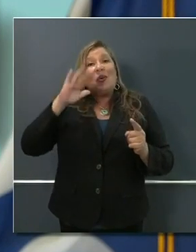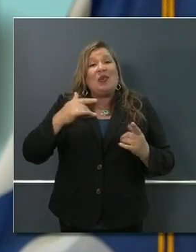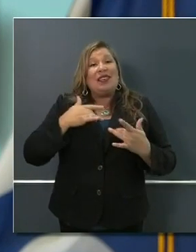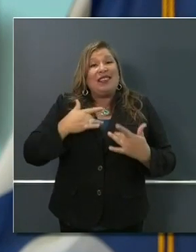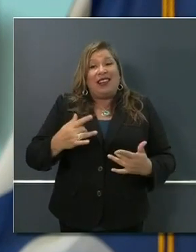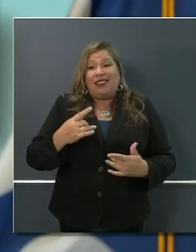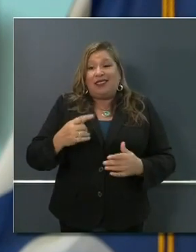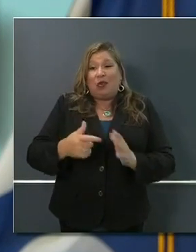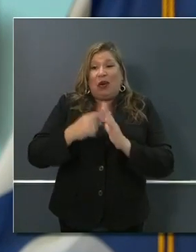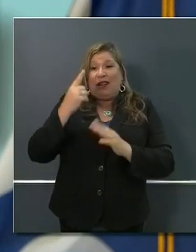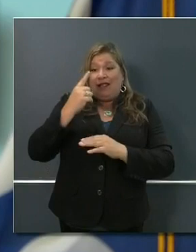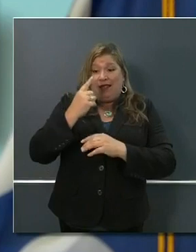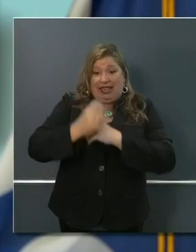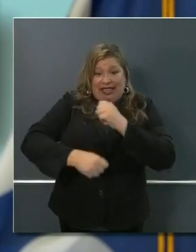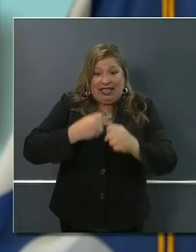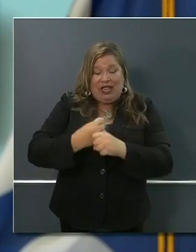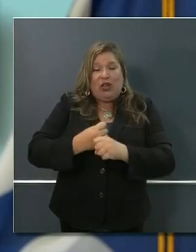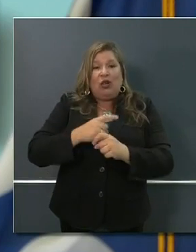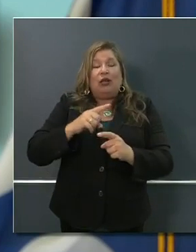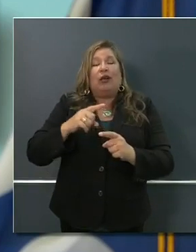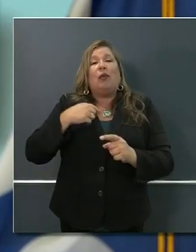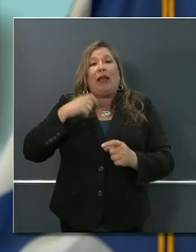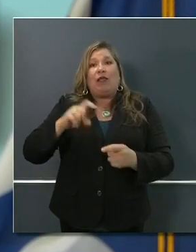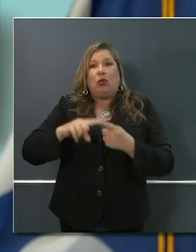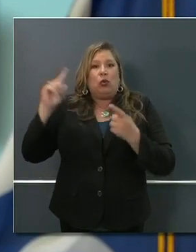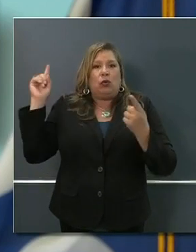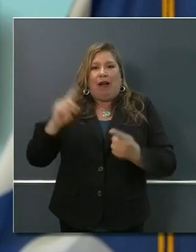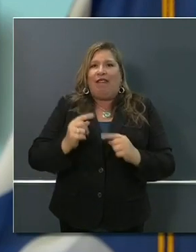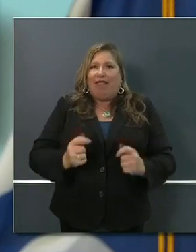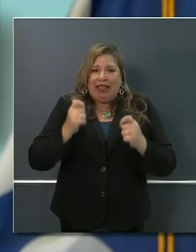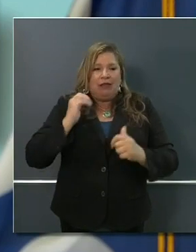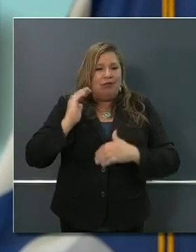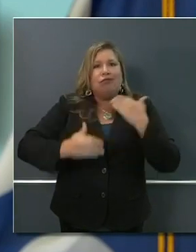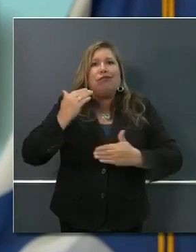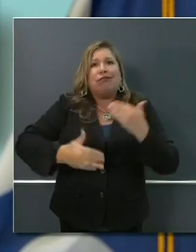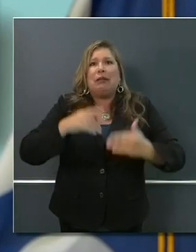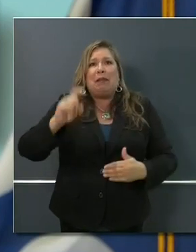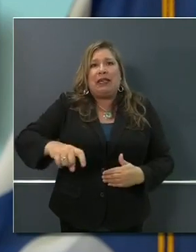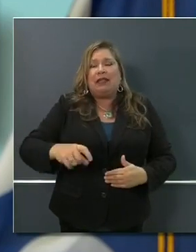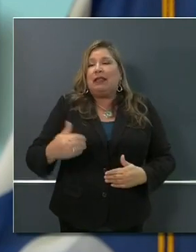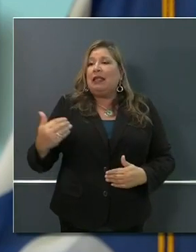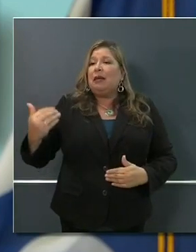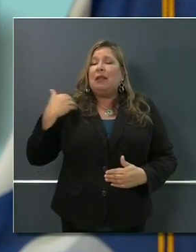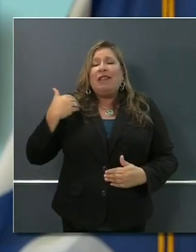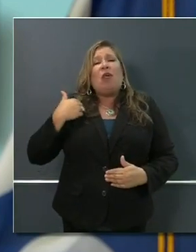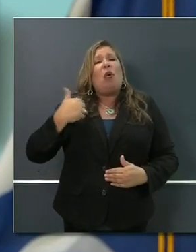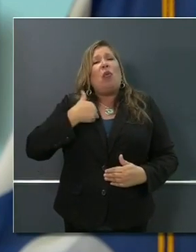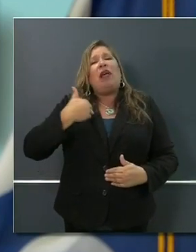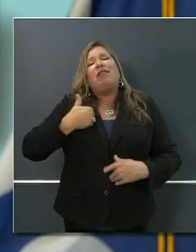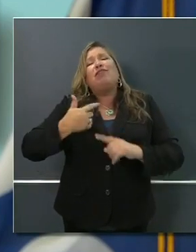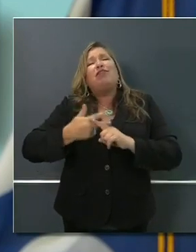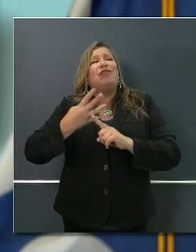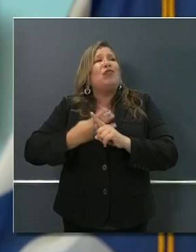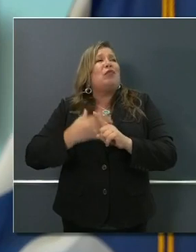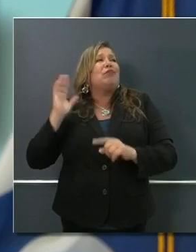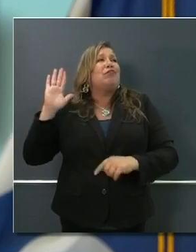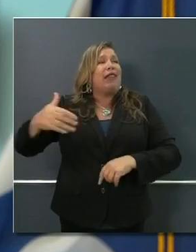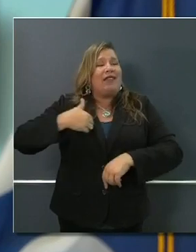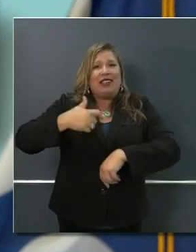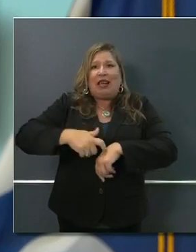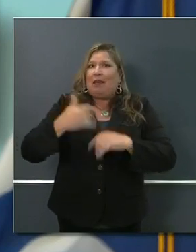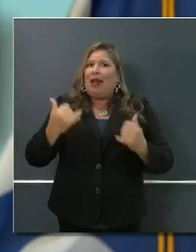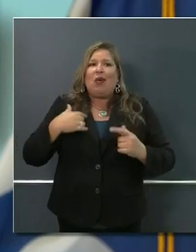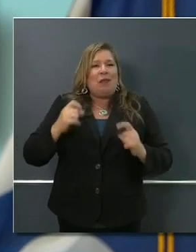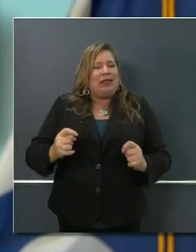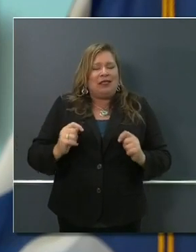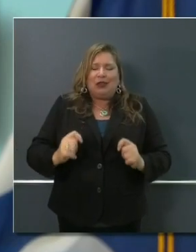we need to do in months. What takes a month, we now need to do in weeks. What takes weeks, we need to do in days. And what we used to do in days, we need